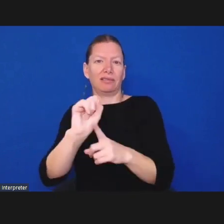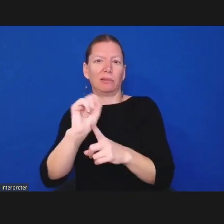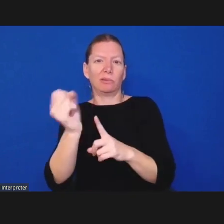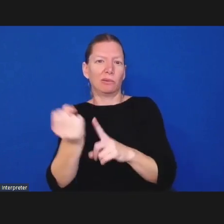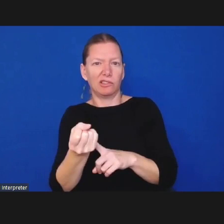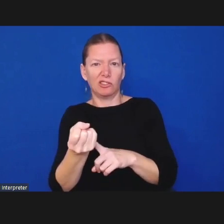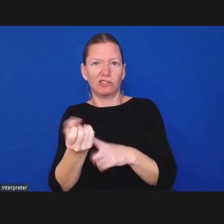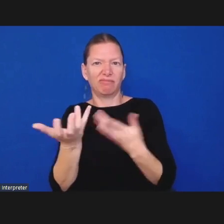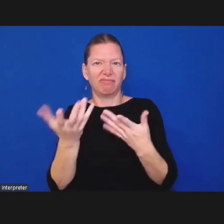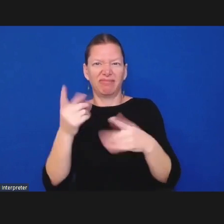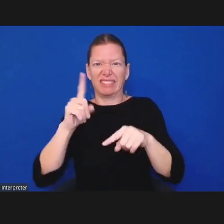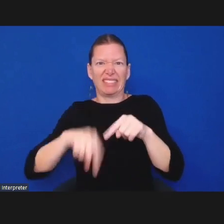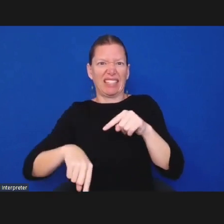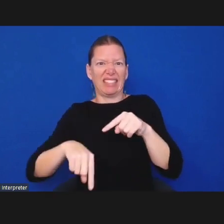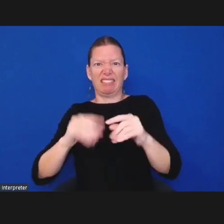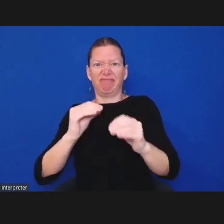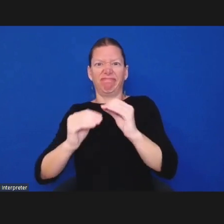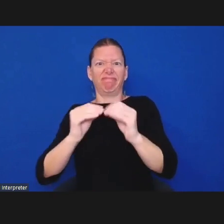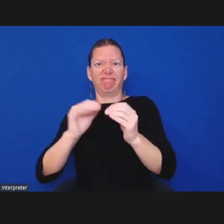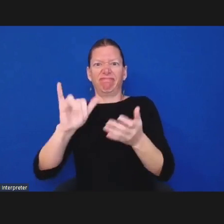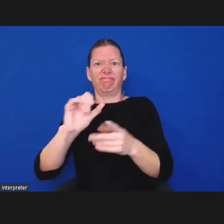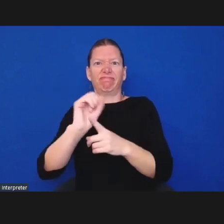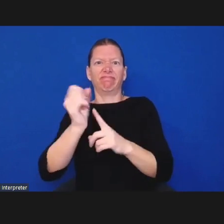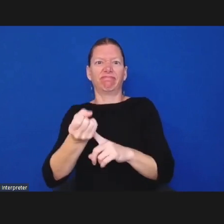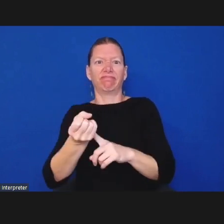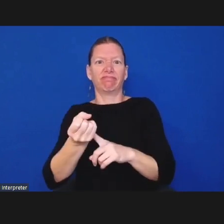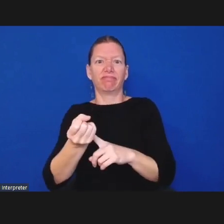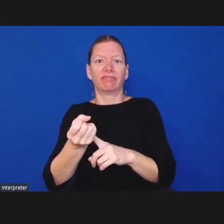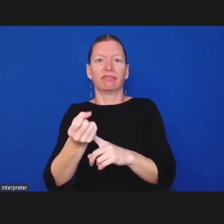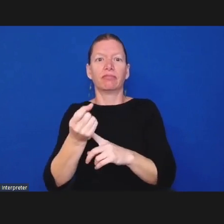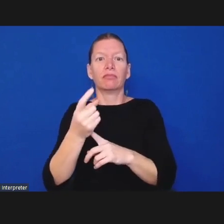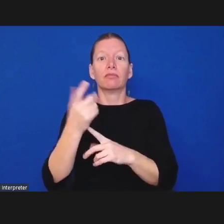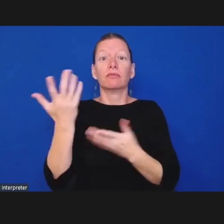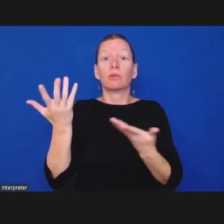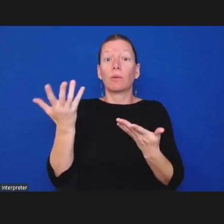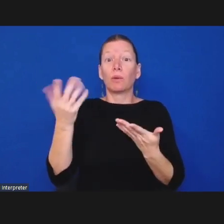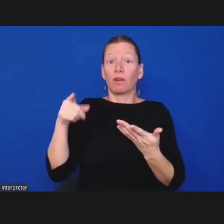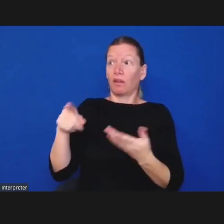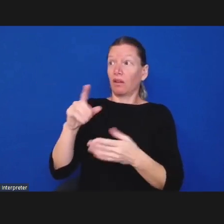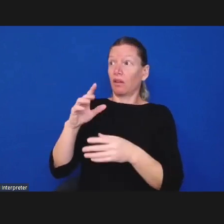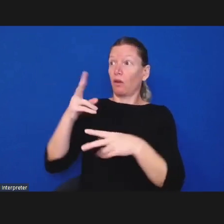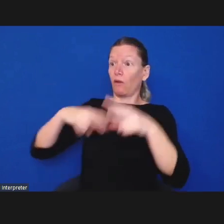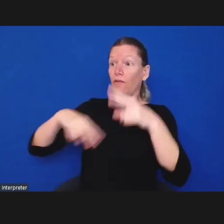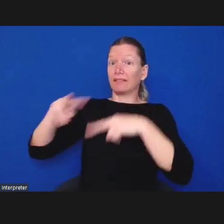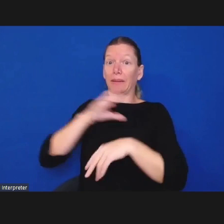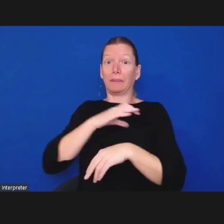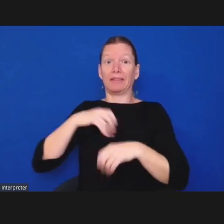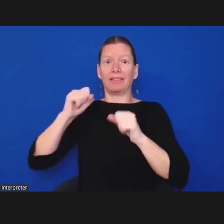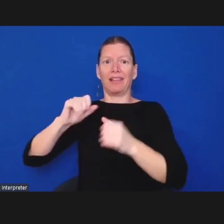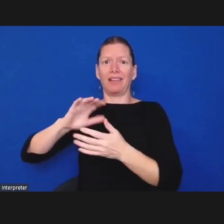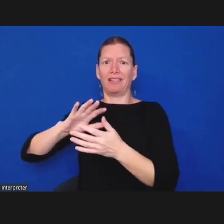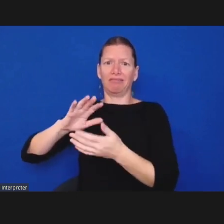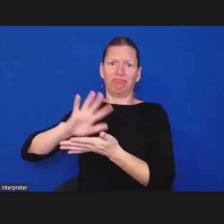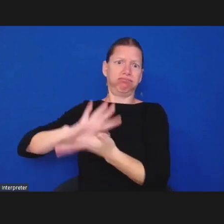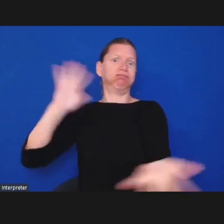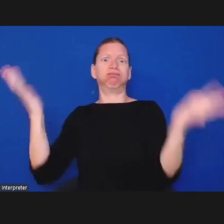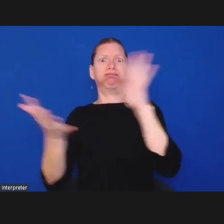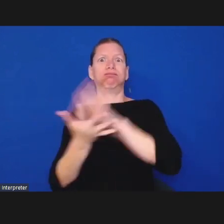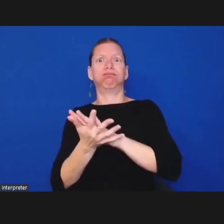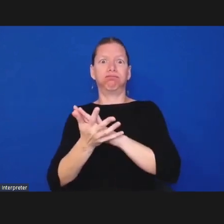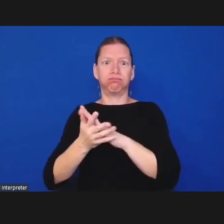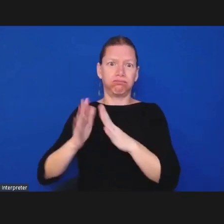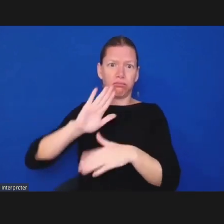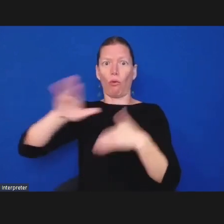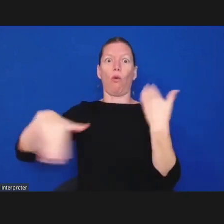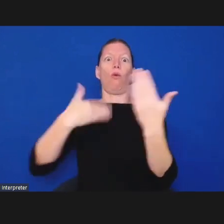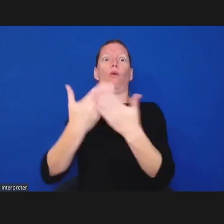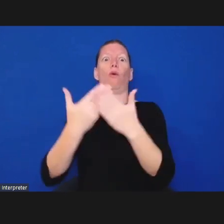um or change issues that are broadly existing throughout our society so those are the